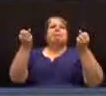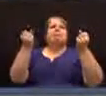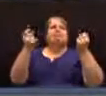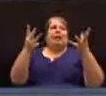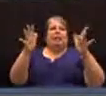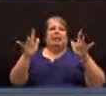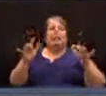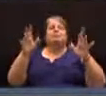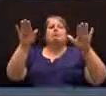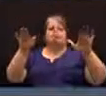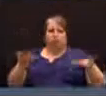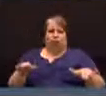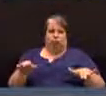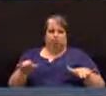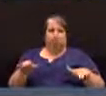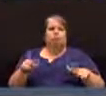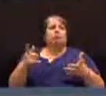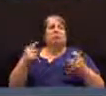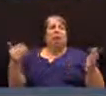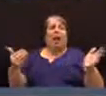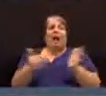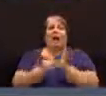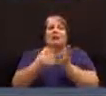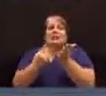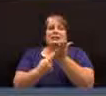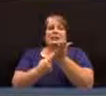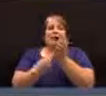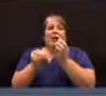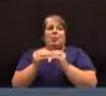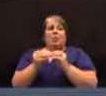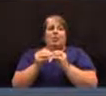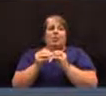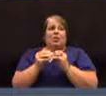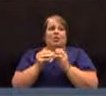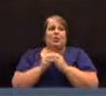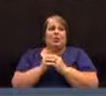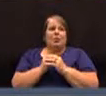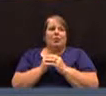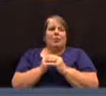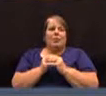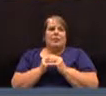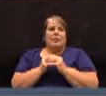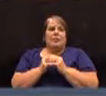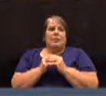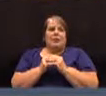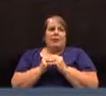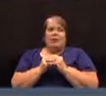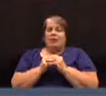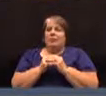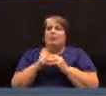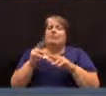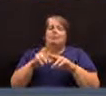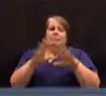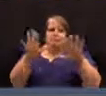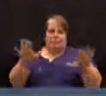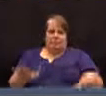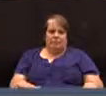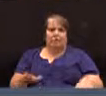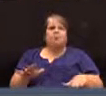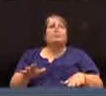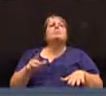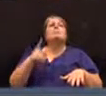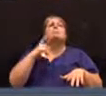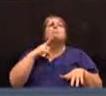You may be seated. All those opposed to suspending debate, please rise. You may be seated. The